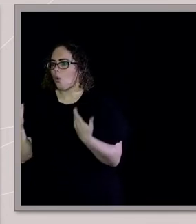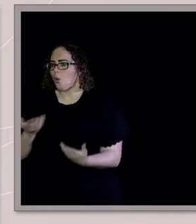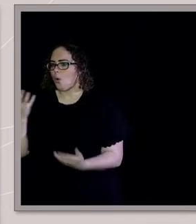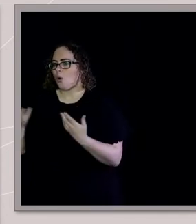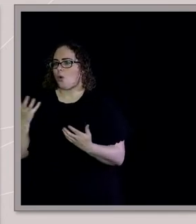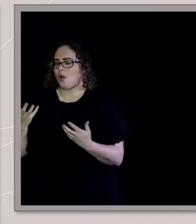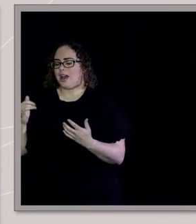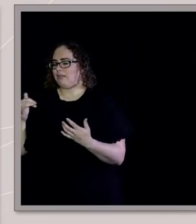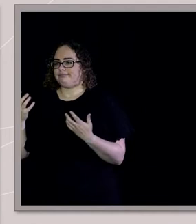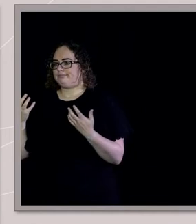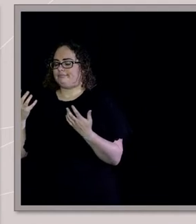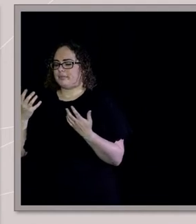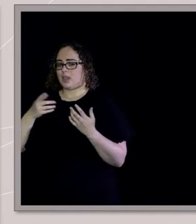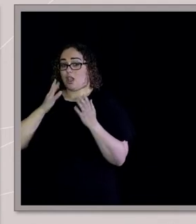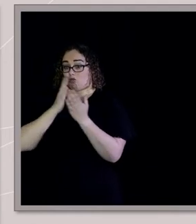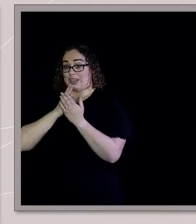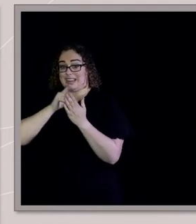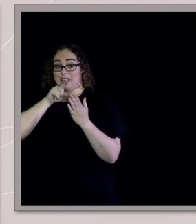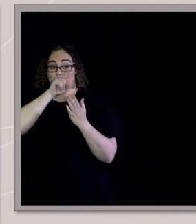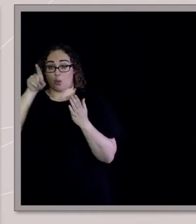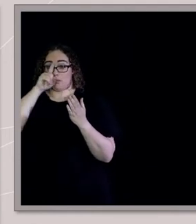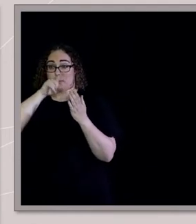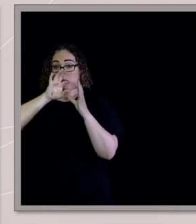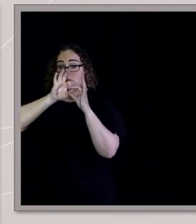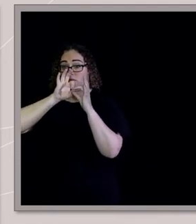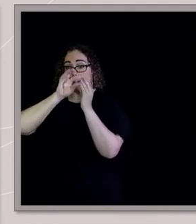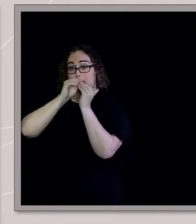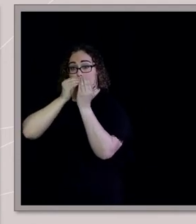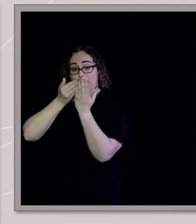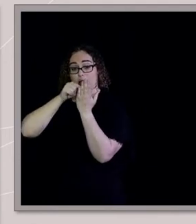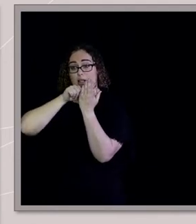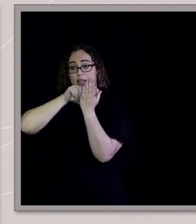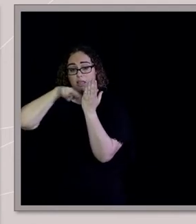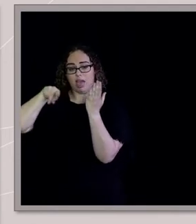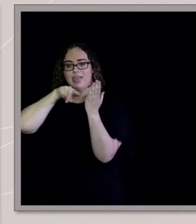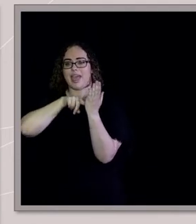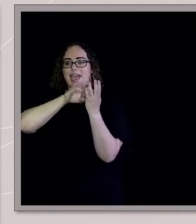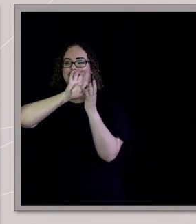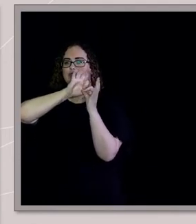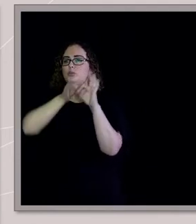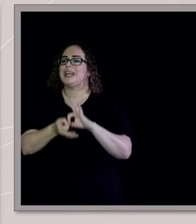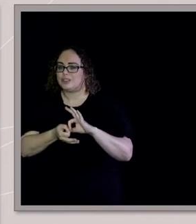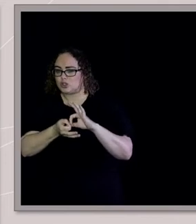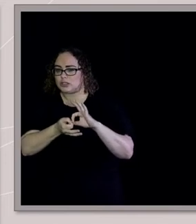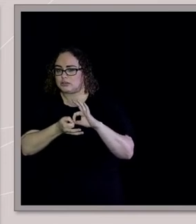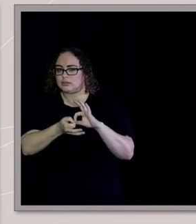the interpretation of the Bible by our leaders. So, this was a saying that was said at the end of any talk.